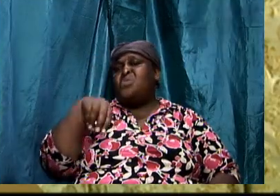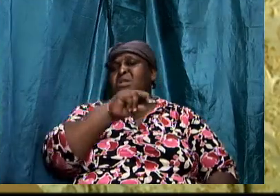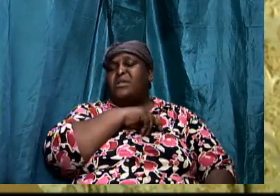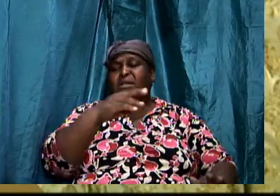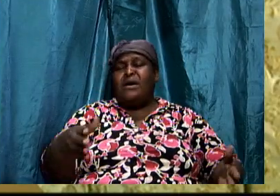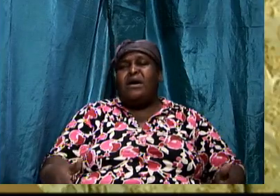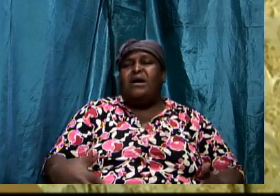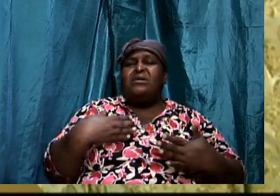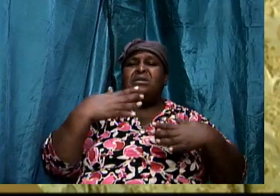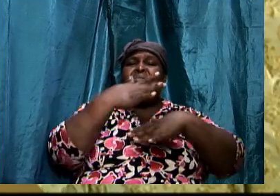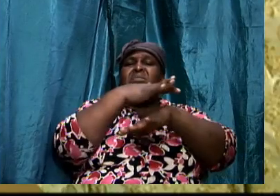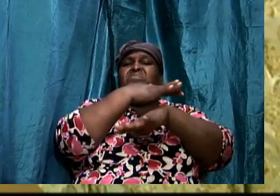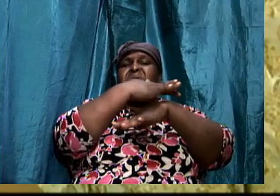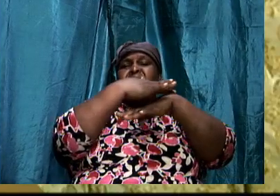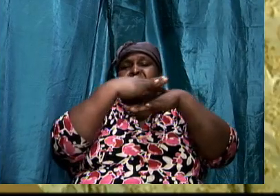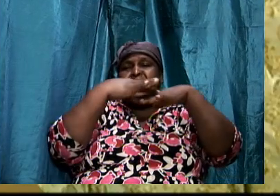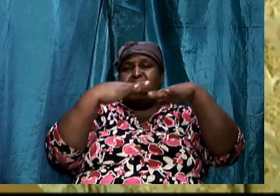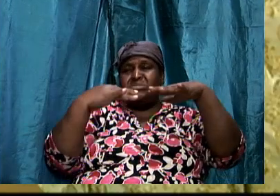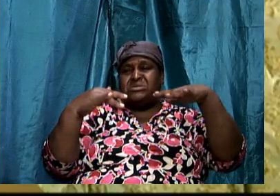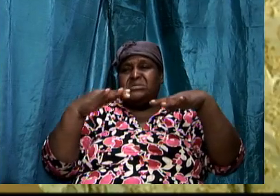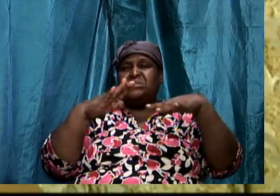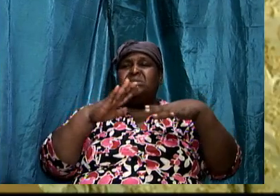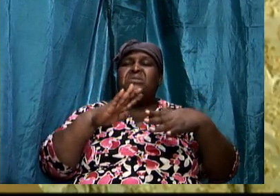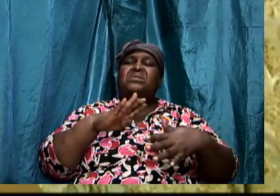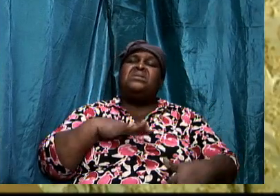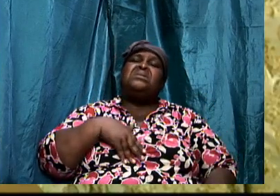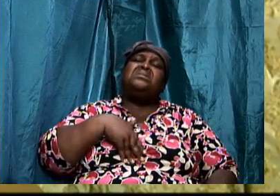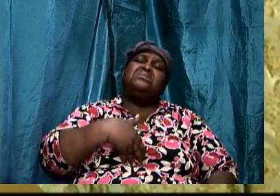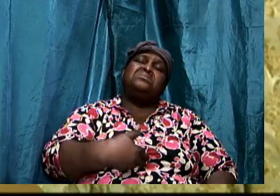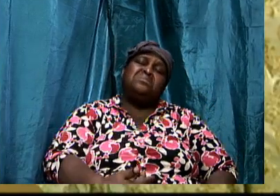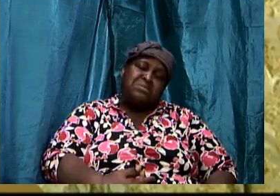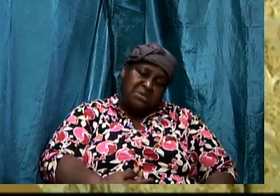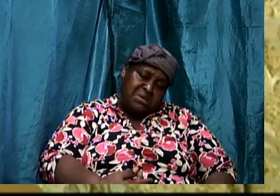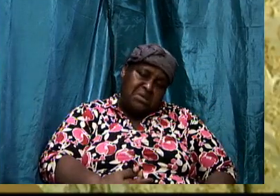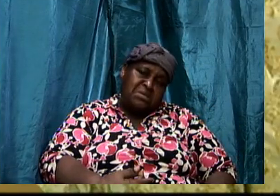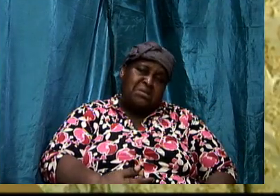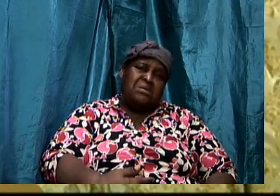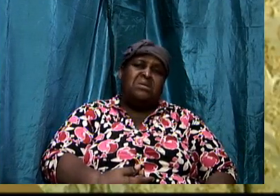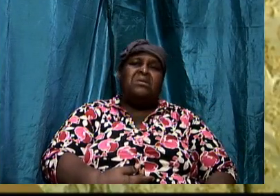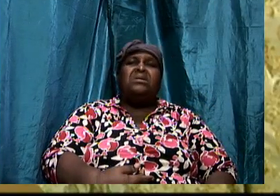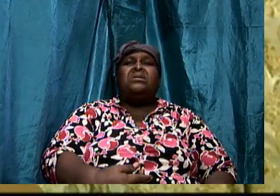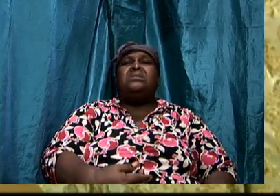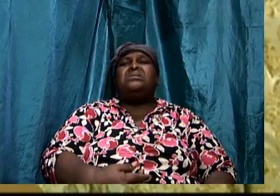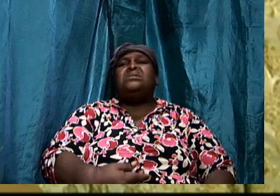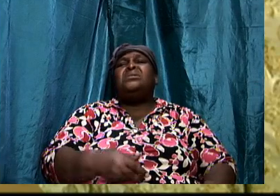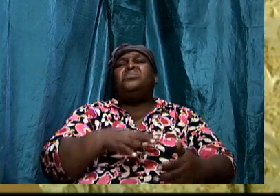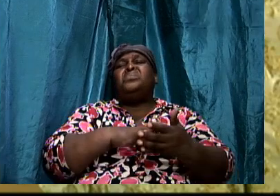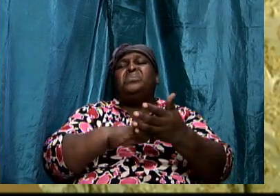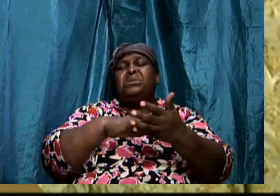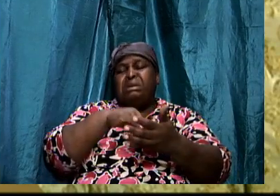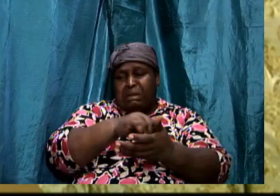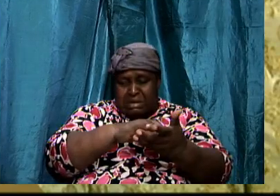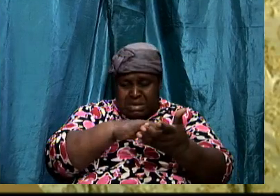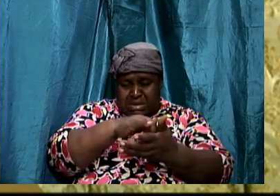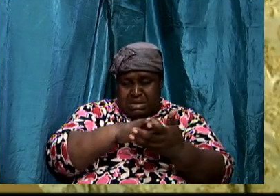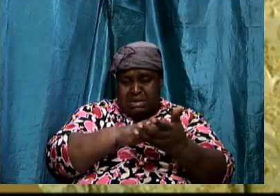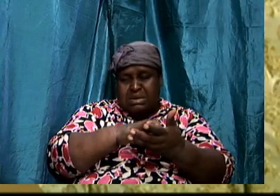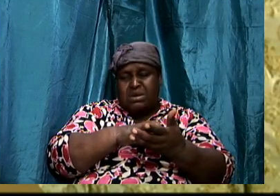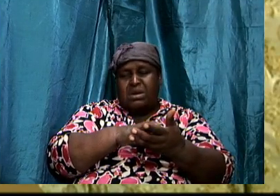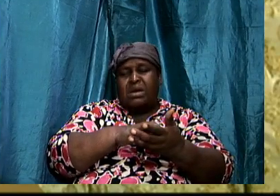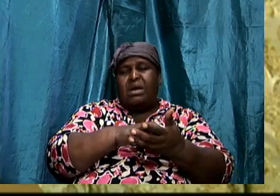We are going to be weary. We are going to be faint. And we cannot be